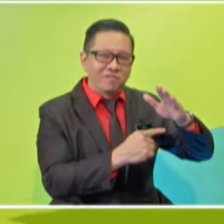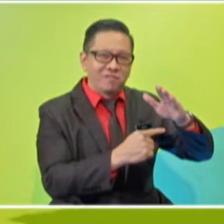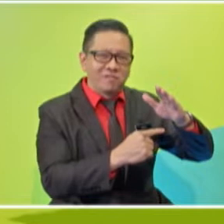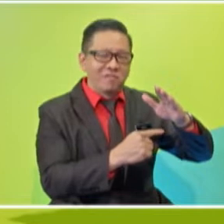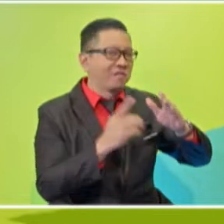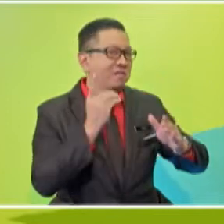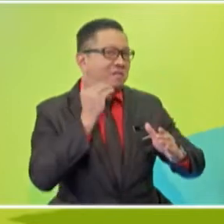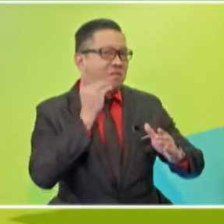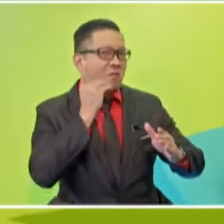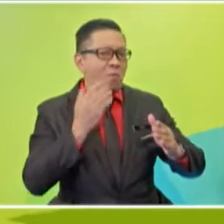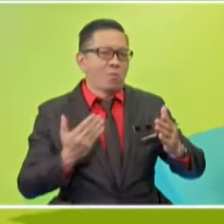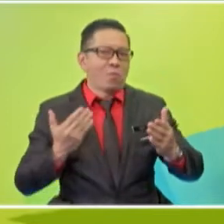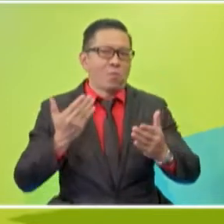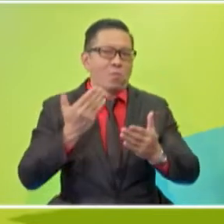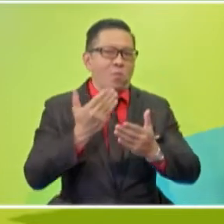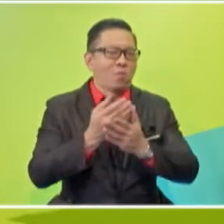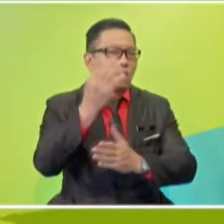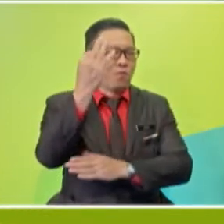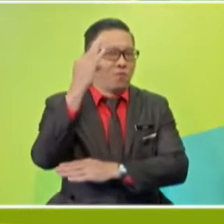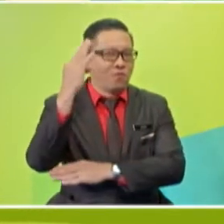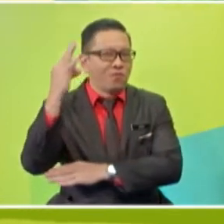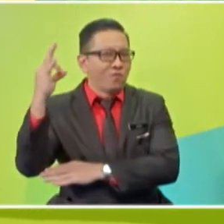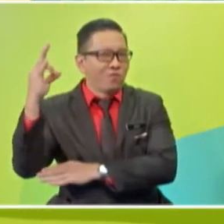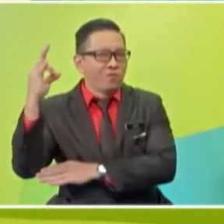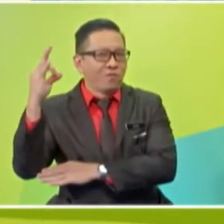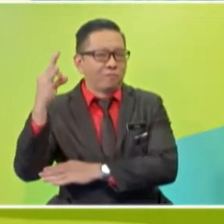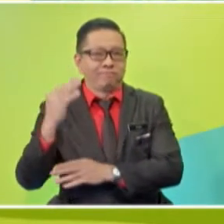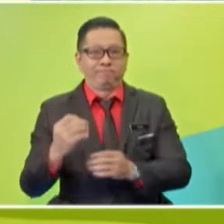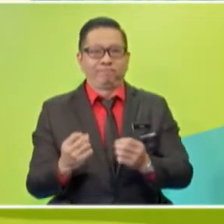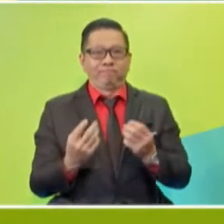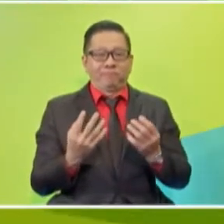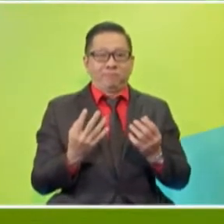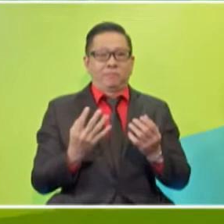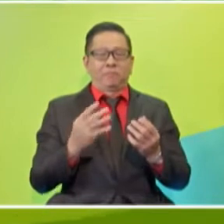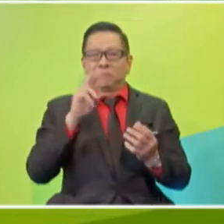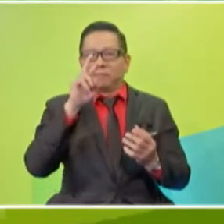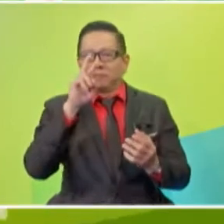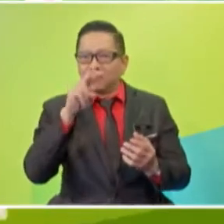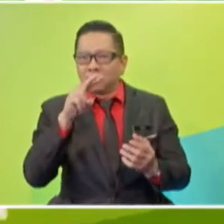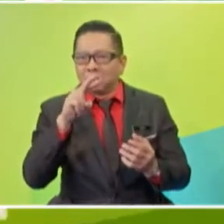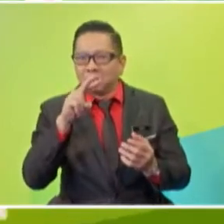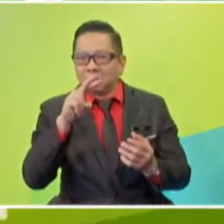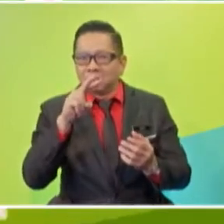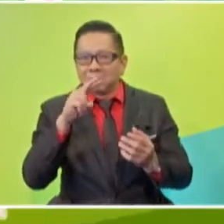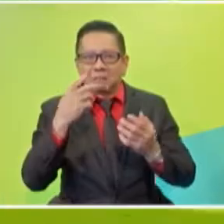Danny has reached the forest. Suddenly he saw an eagle chasing a rabbit.